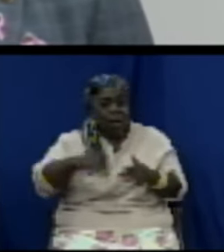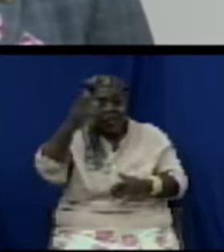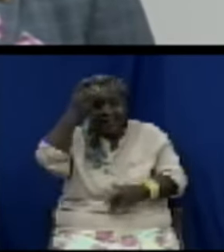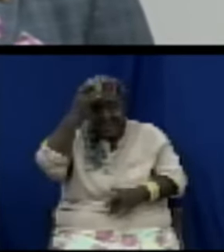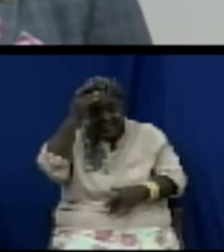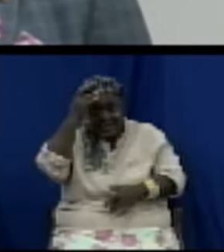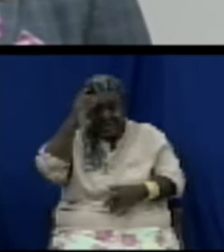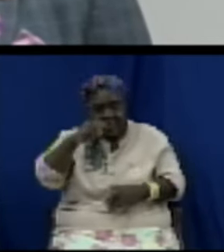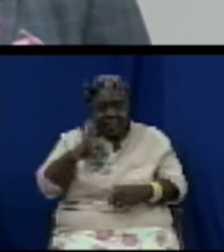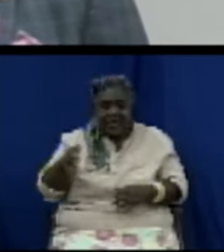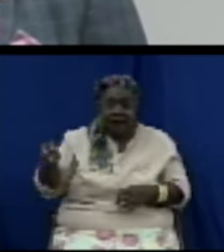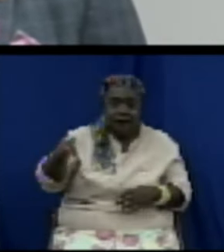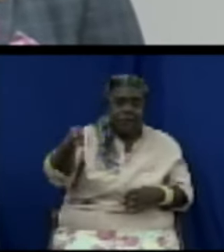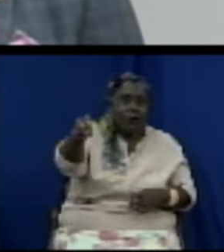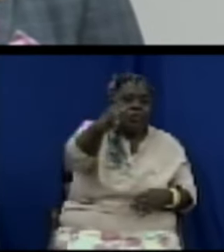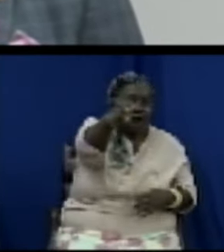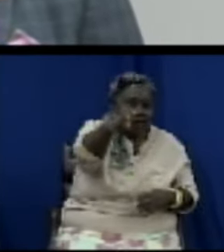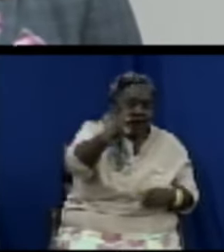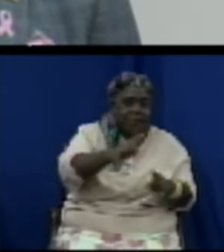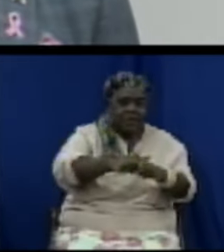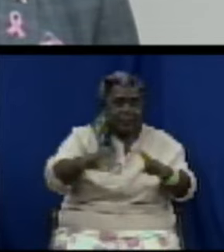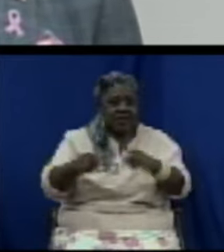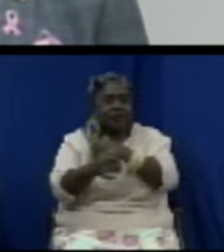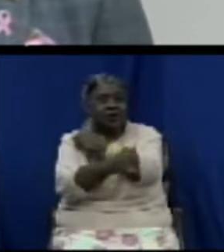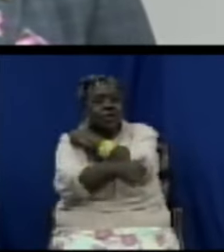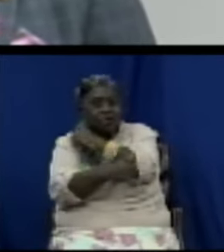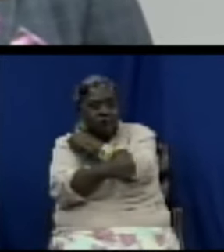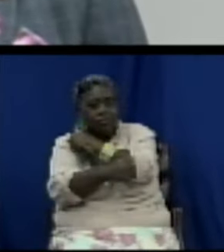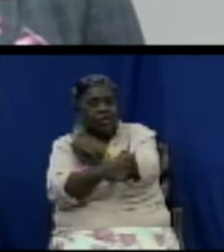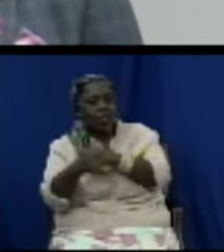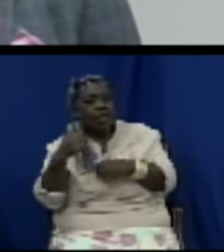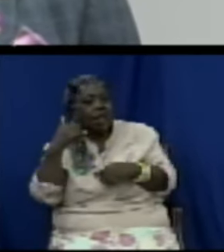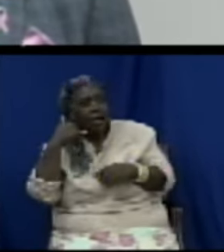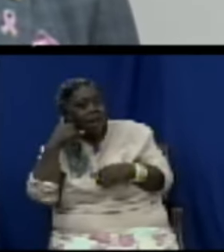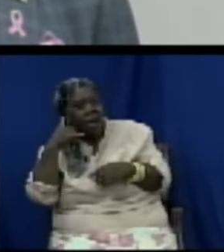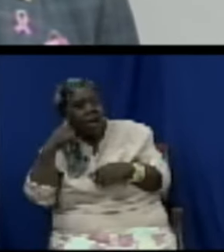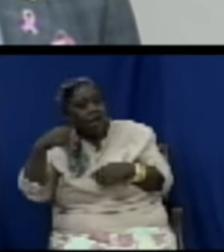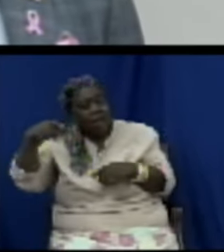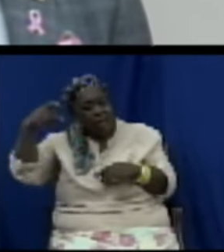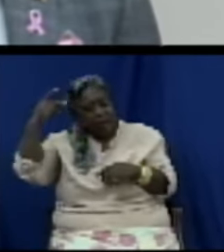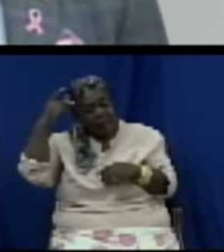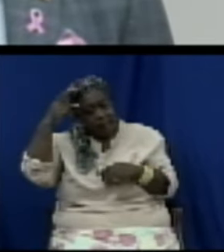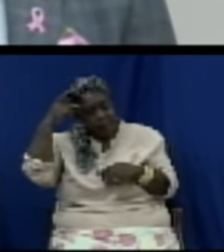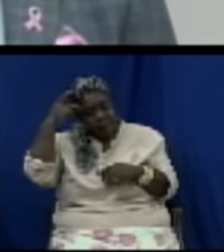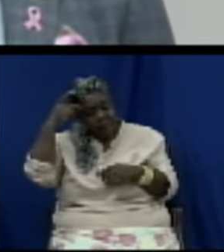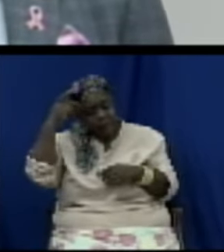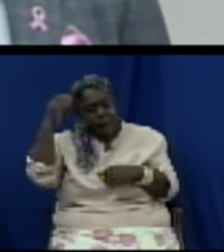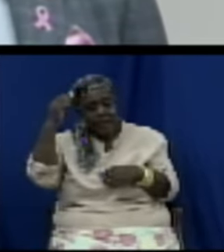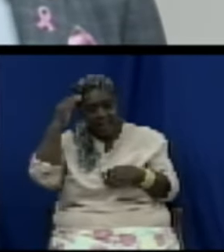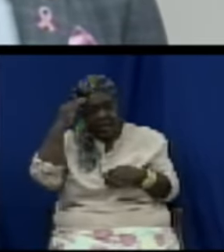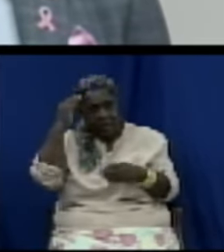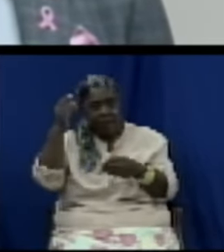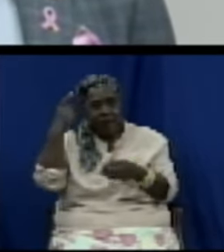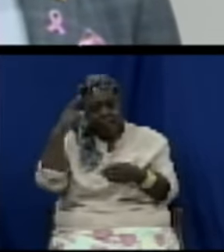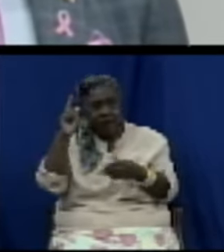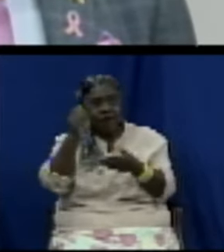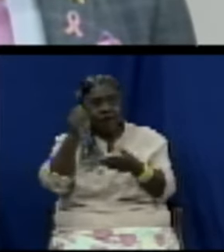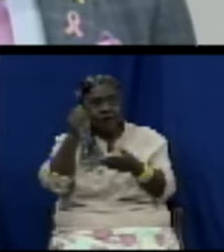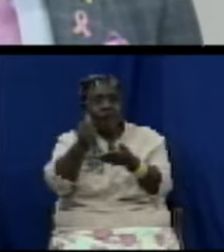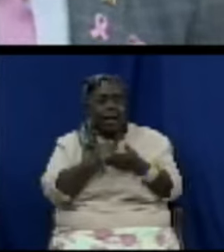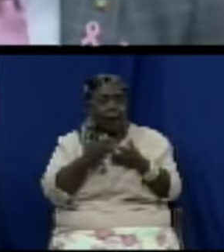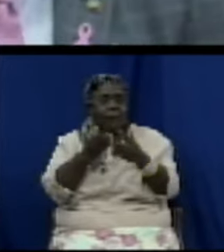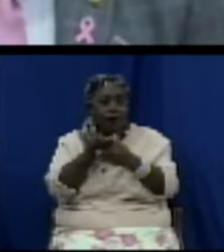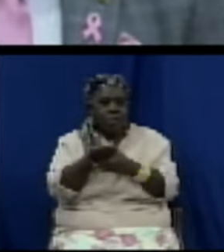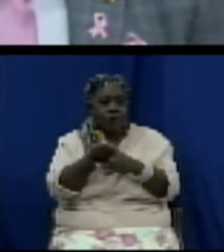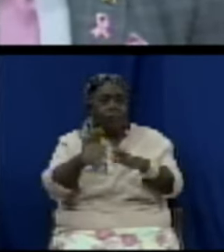overseas to save their lives, do not hesitate to make contact. And if nobody answered the phone, come down Church Street and say, oh, I see the prime minister that called me child sick.